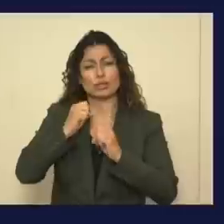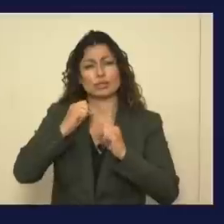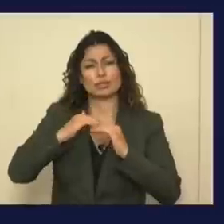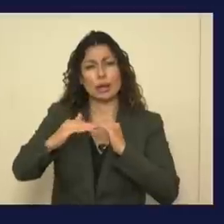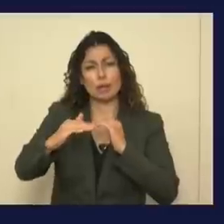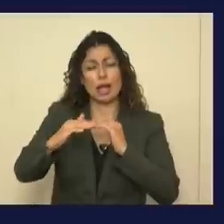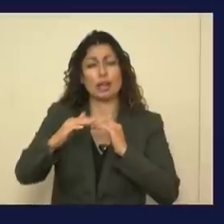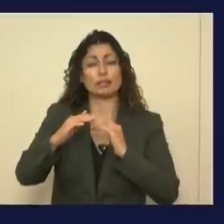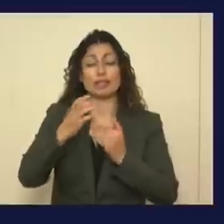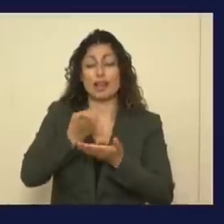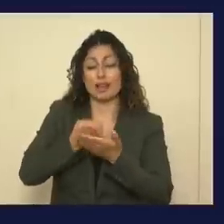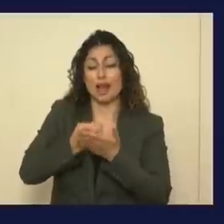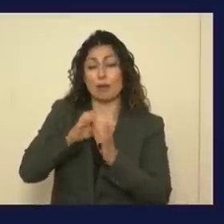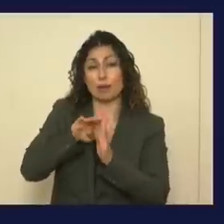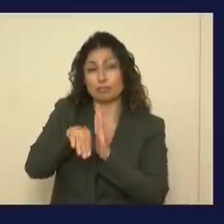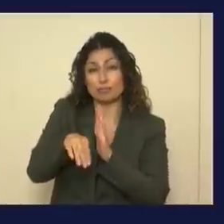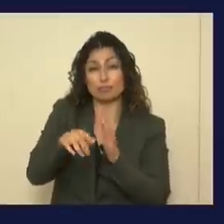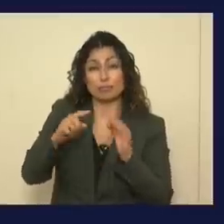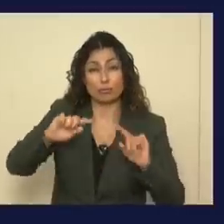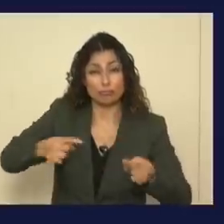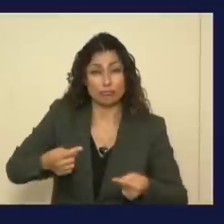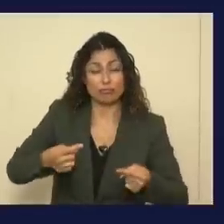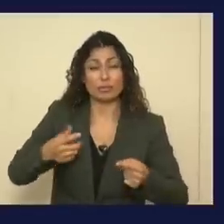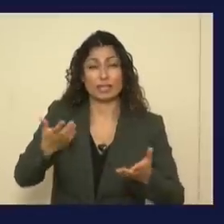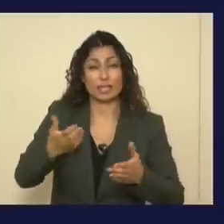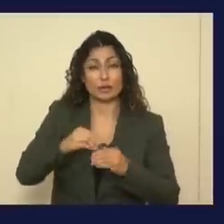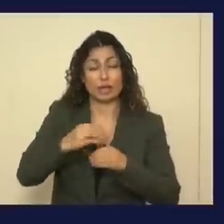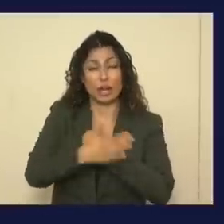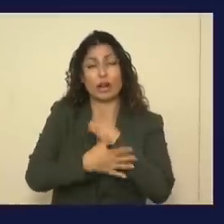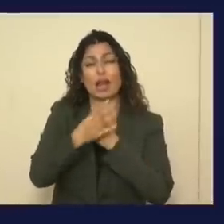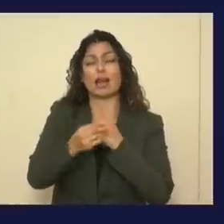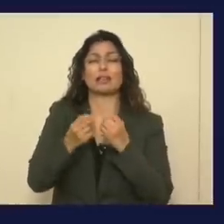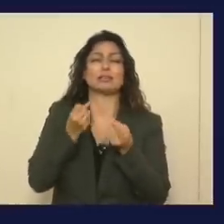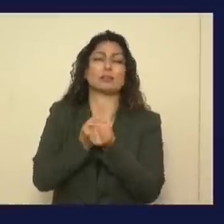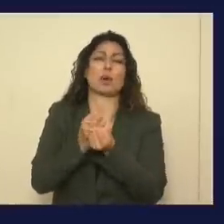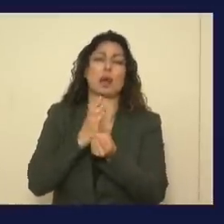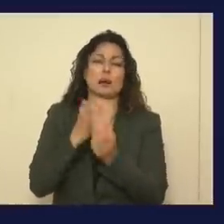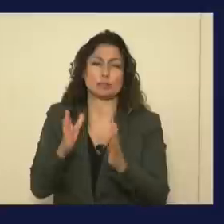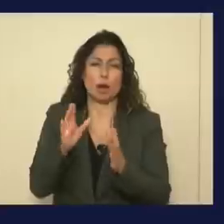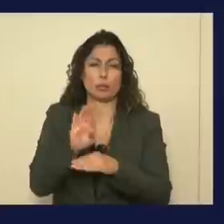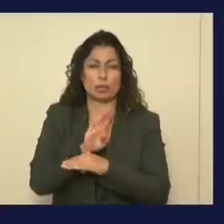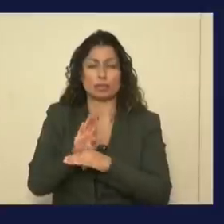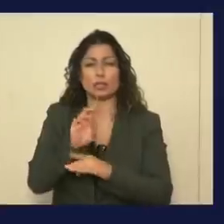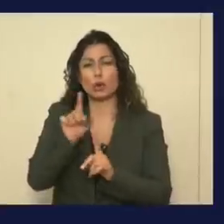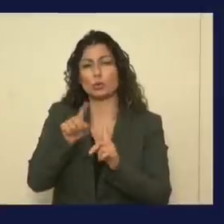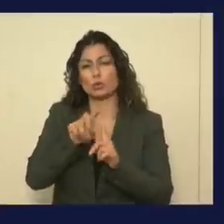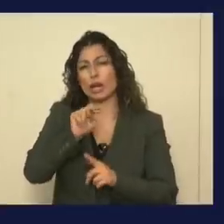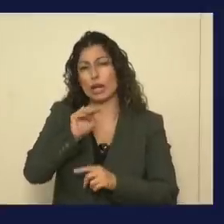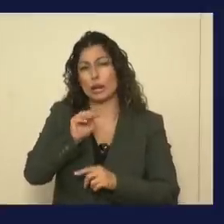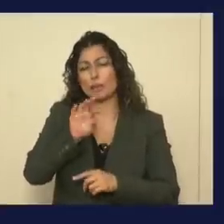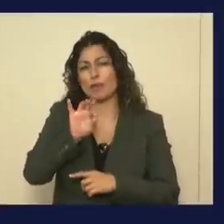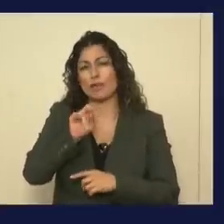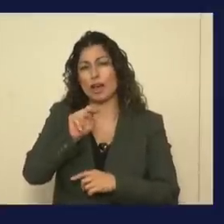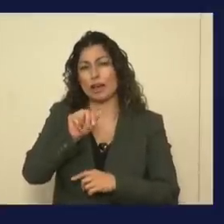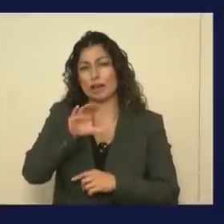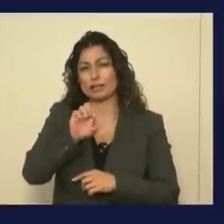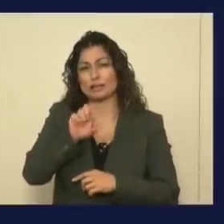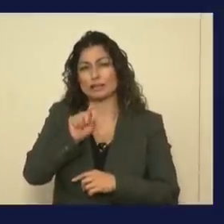state and around the country and to do everything we can to support our small businesses. You can go to nmfinance.com.